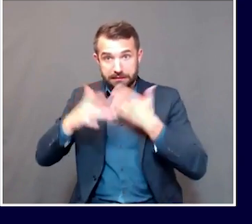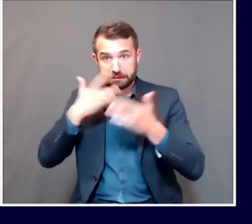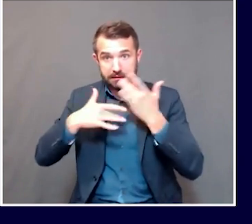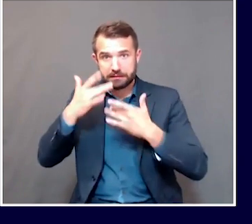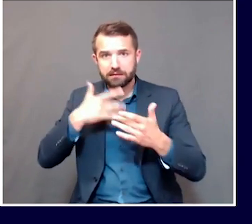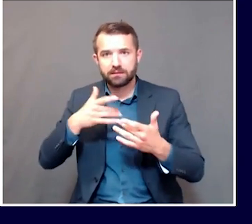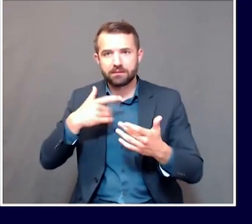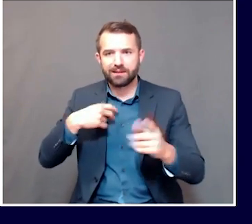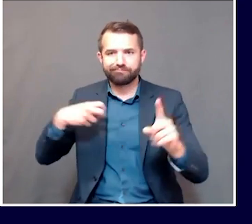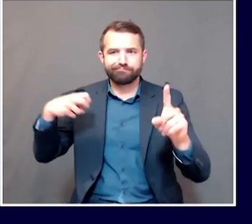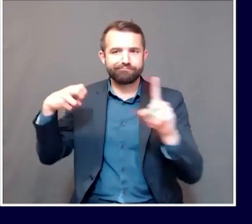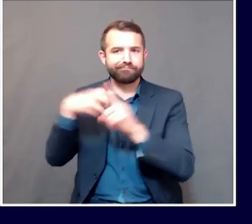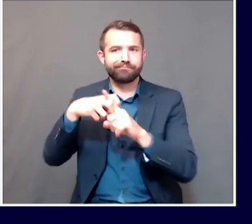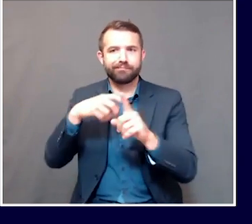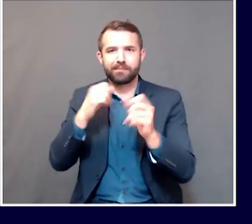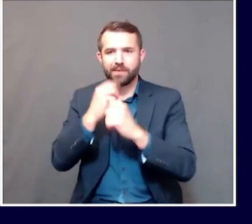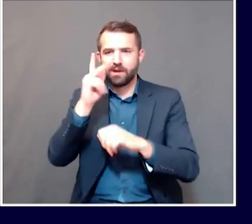time.